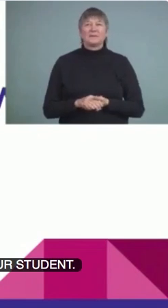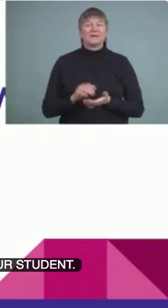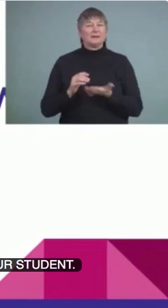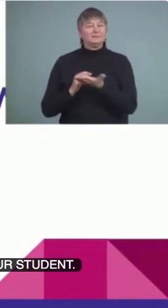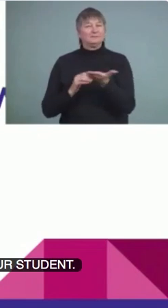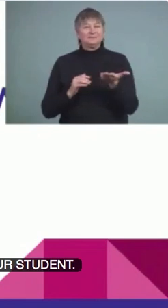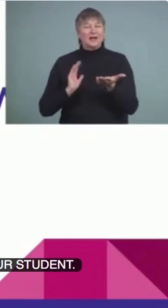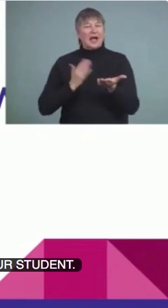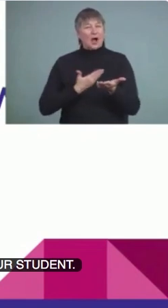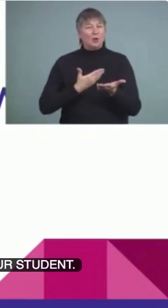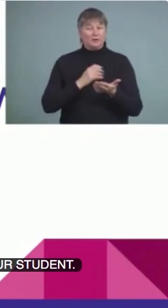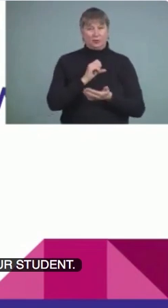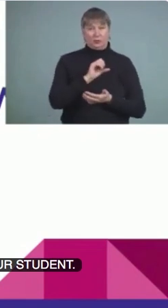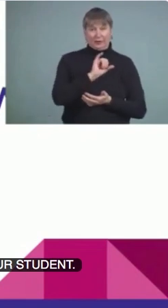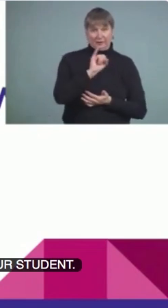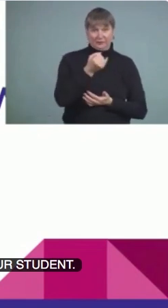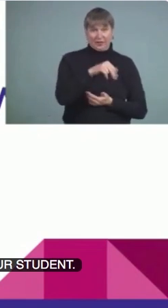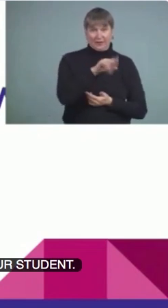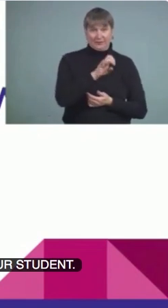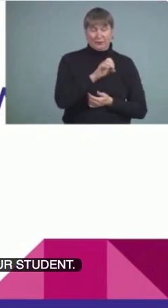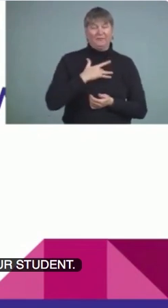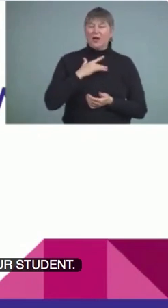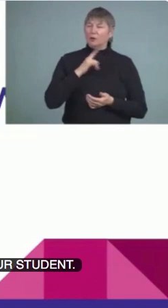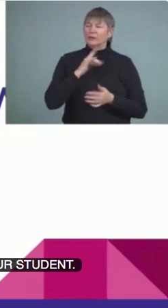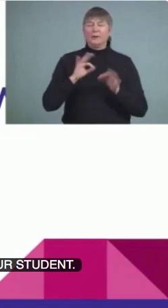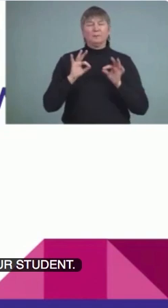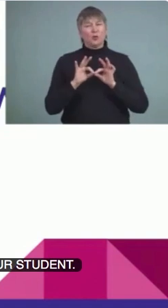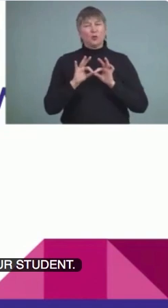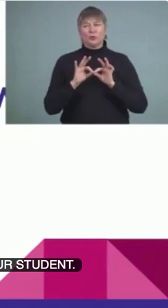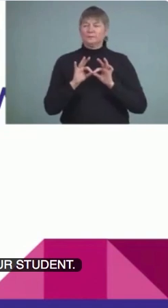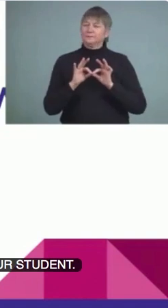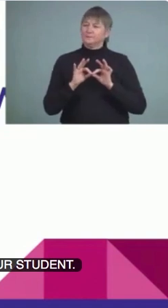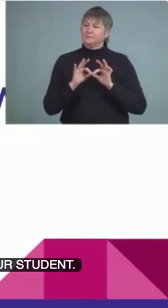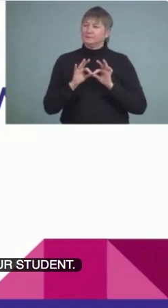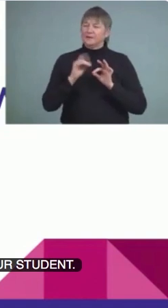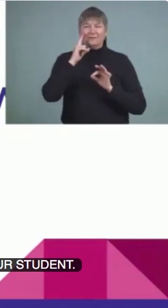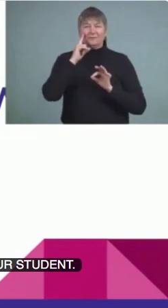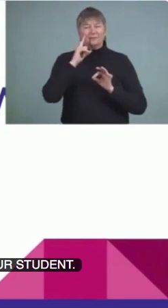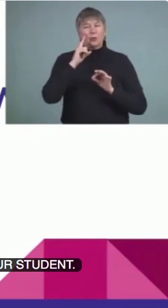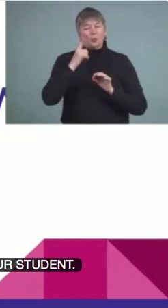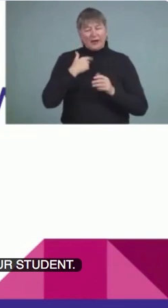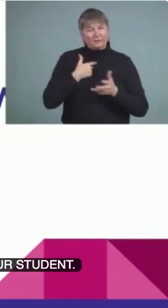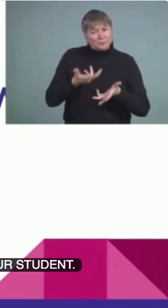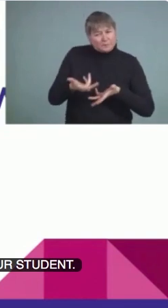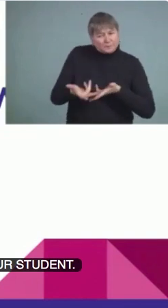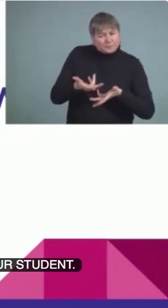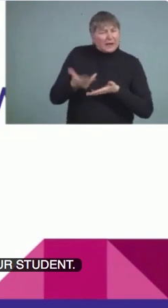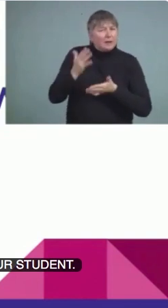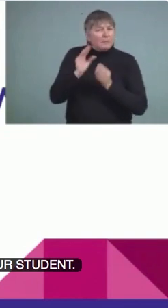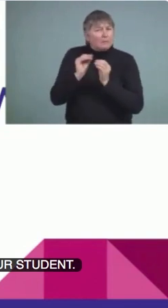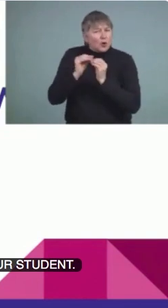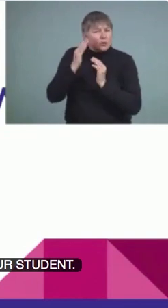piece in our presentation in that we might need to get take a bit more time to get to know our student.